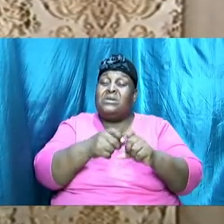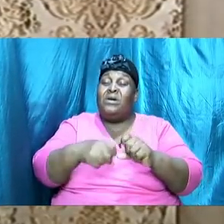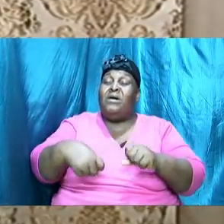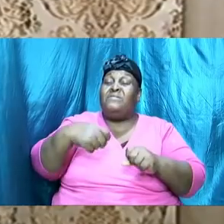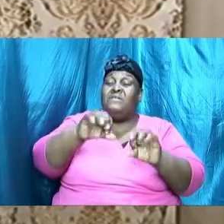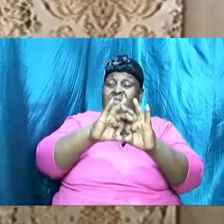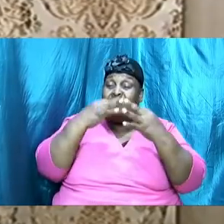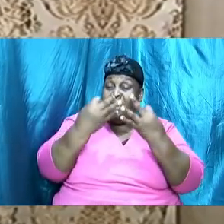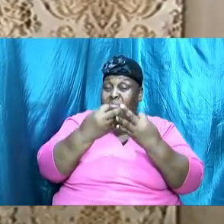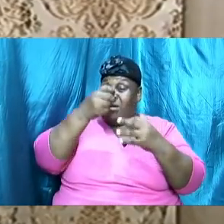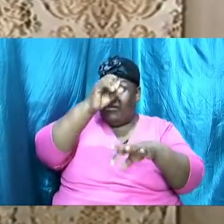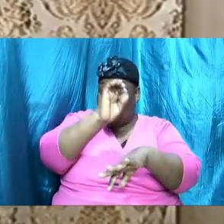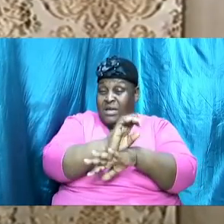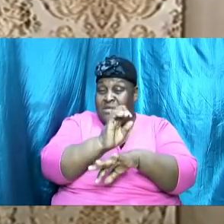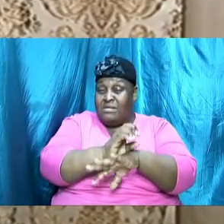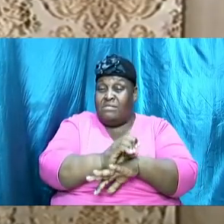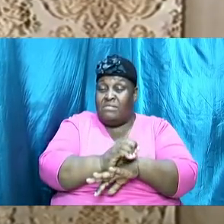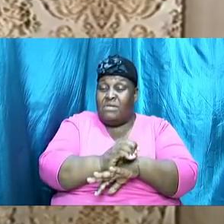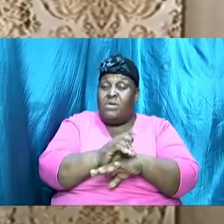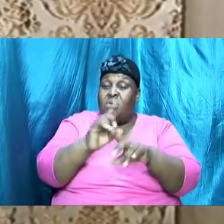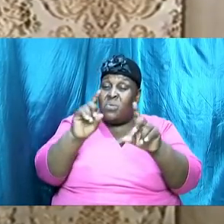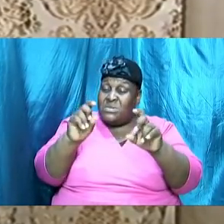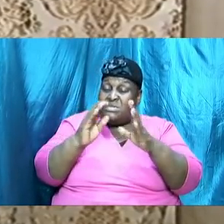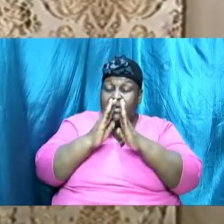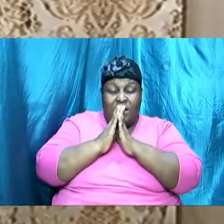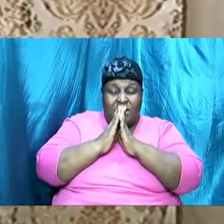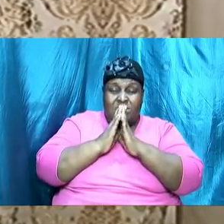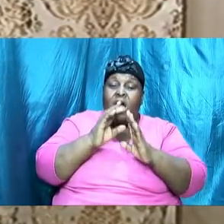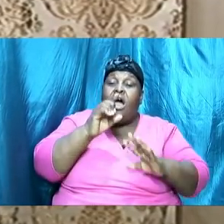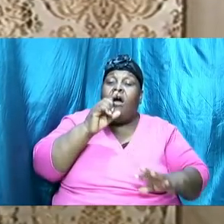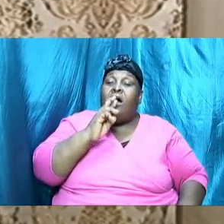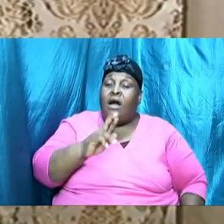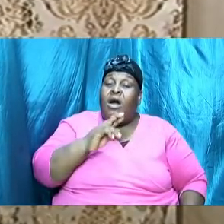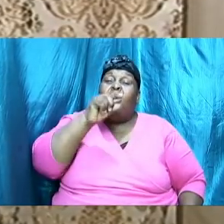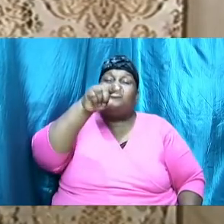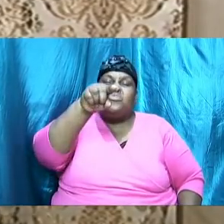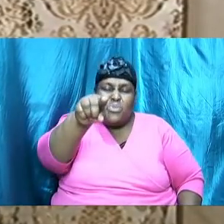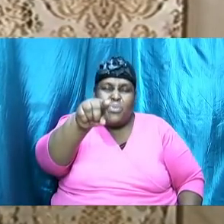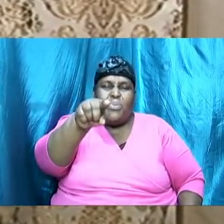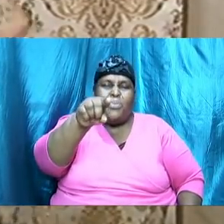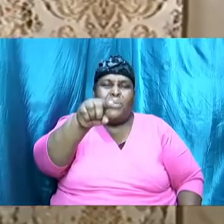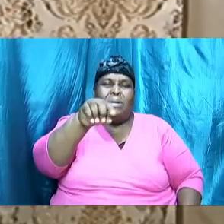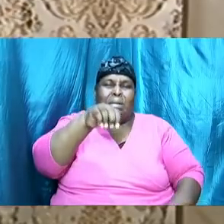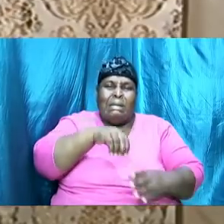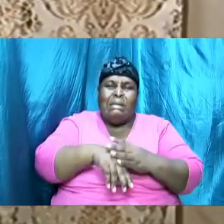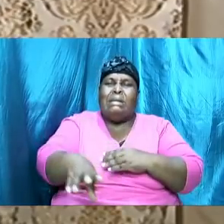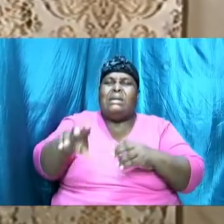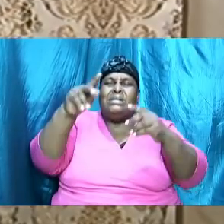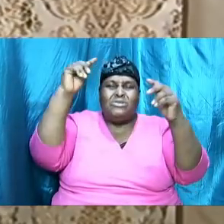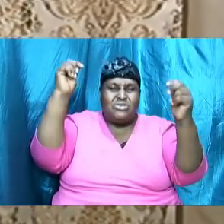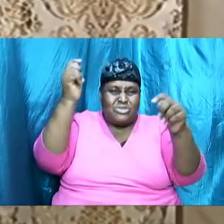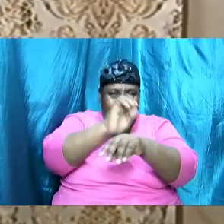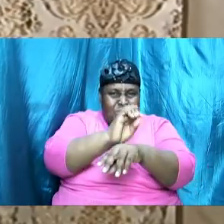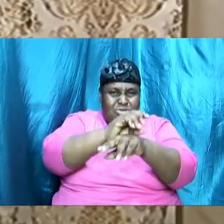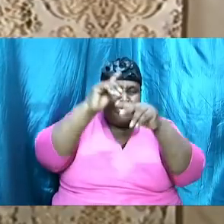question would have been asked are you in the church triumphant are you in the Savior's bride and they could easily